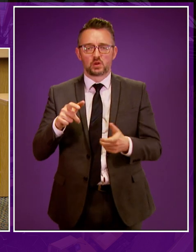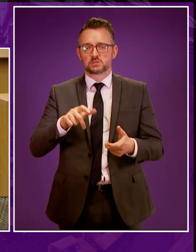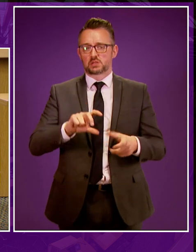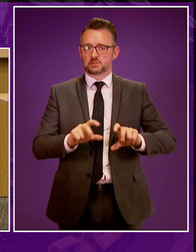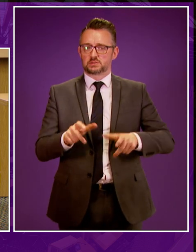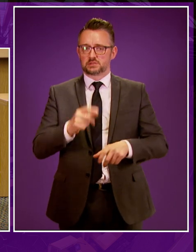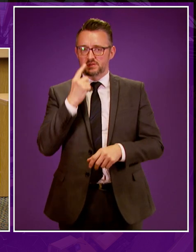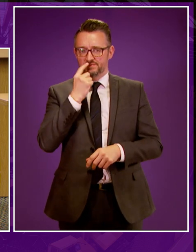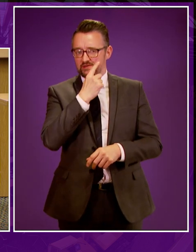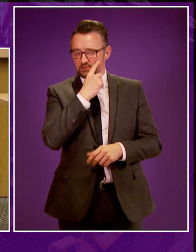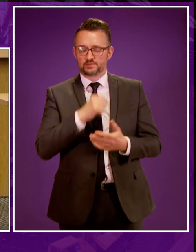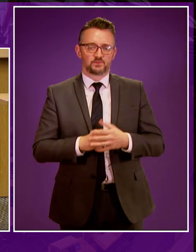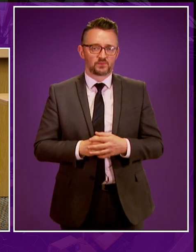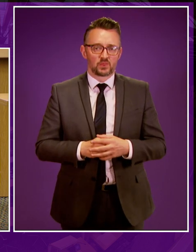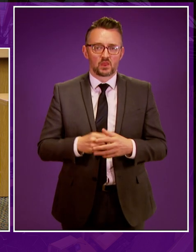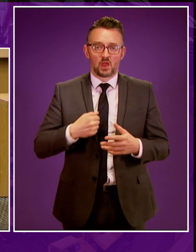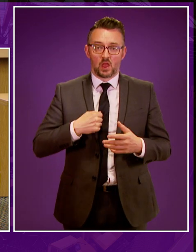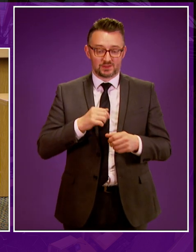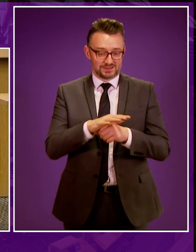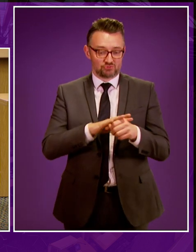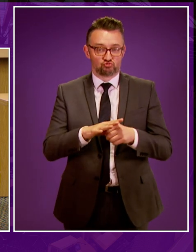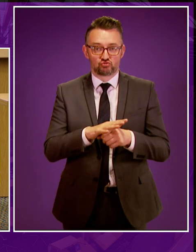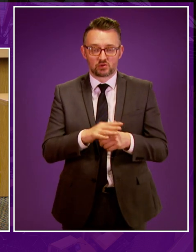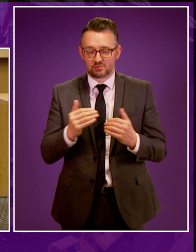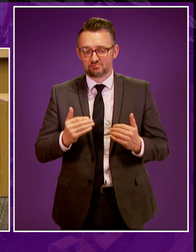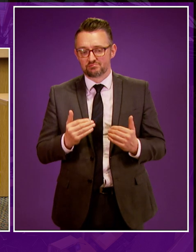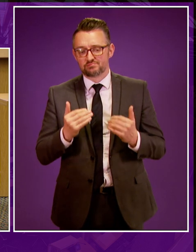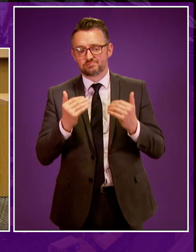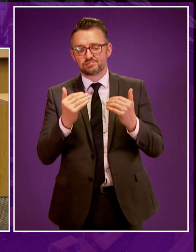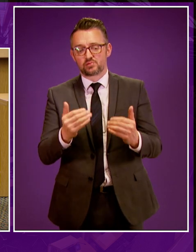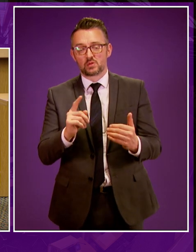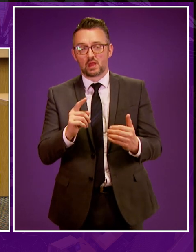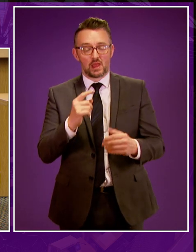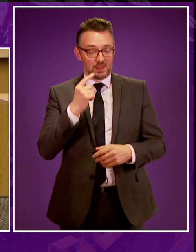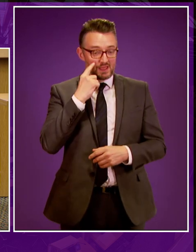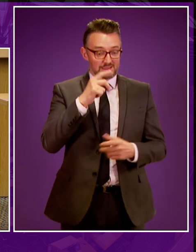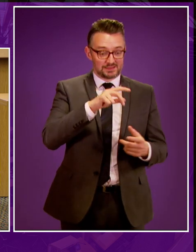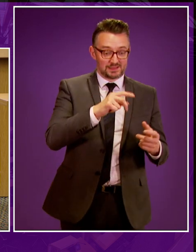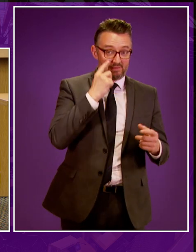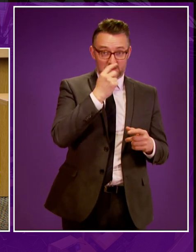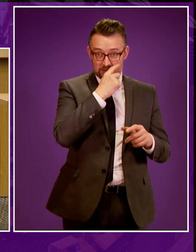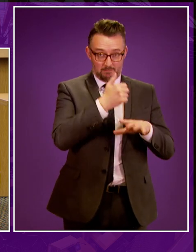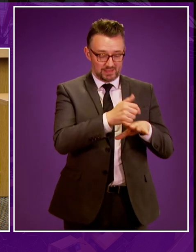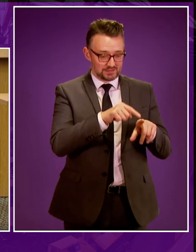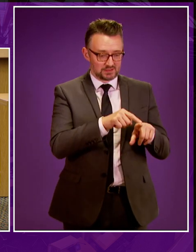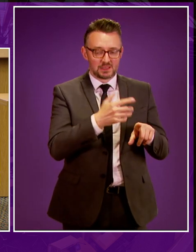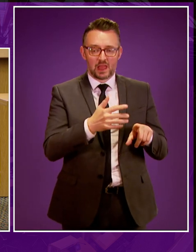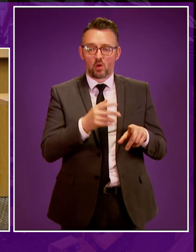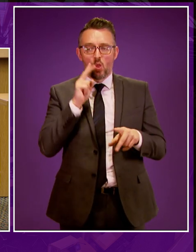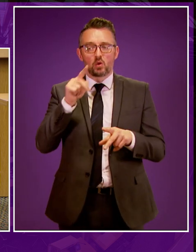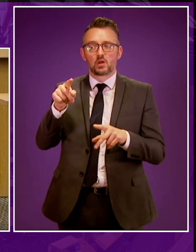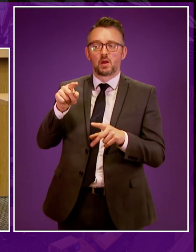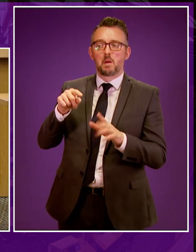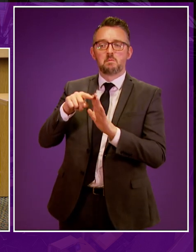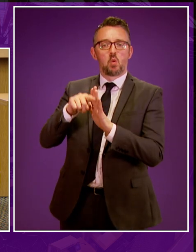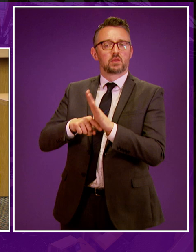evidence. We've moved from a situation where we talked about evidence-based policy to a situation where we're looking for policy